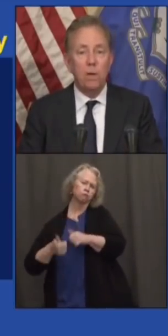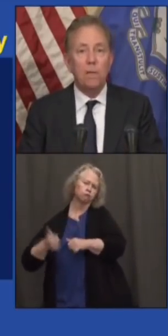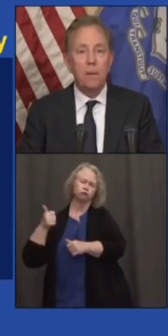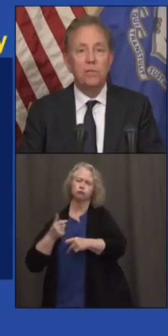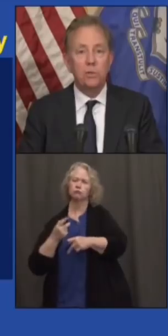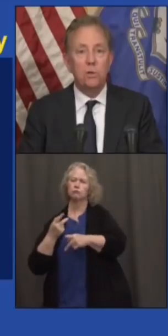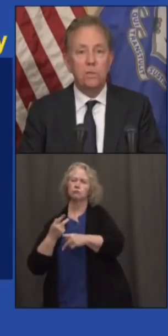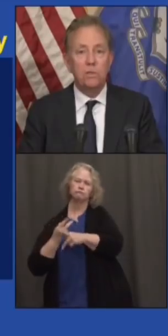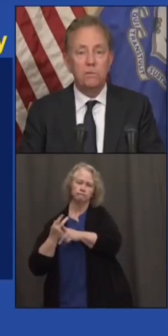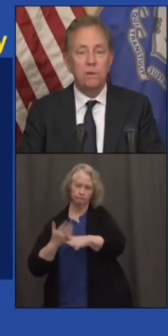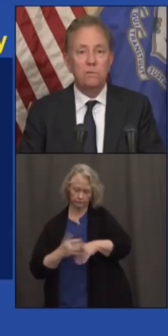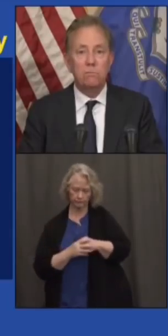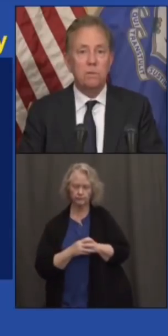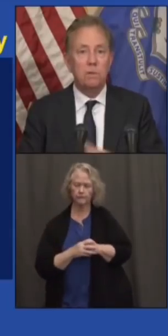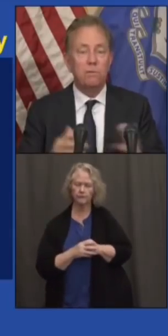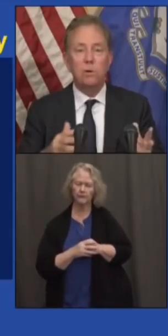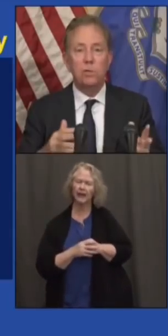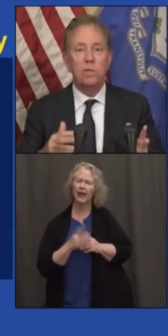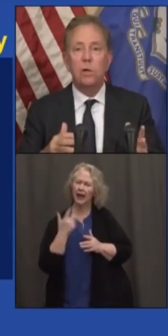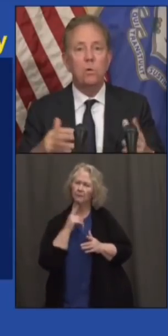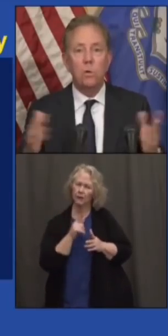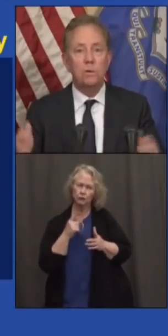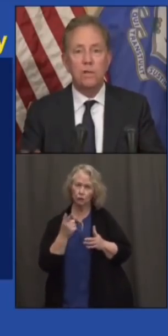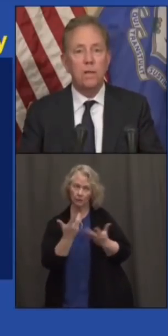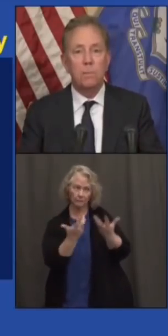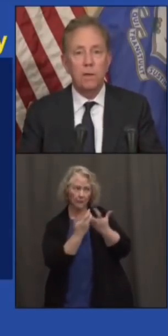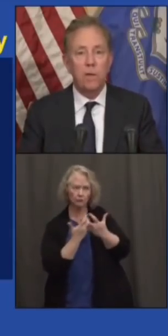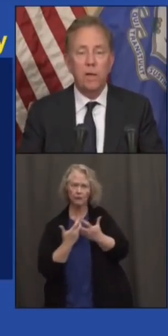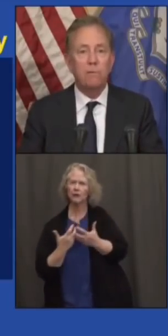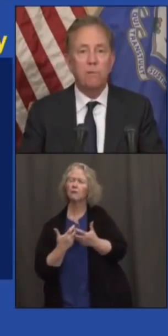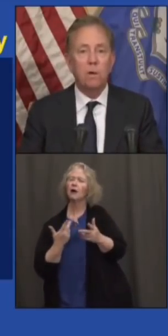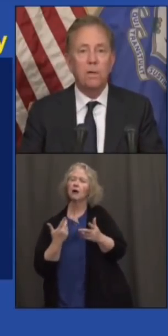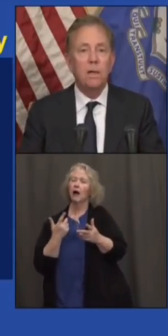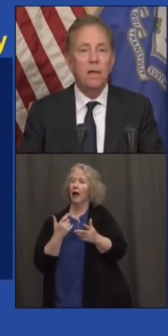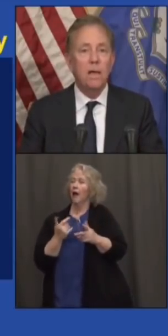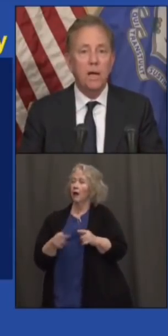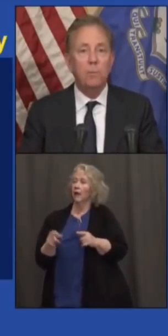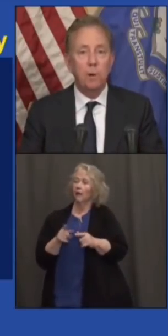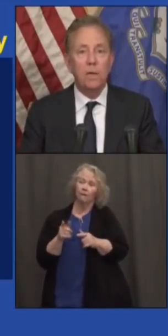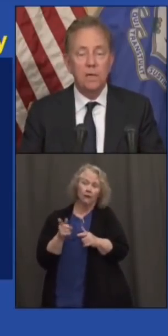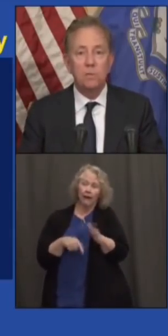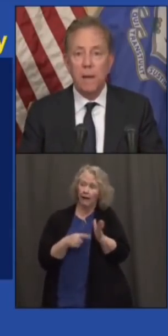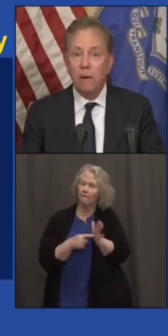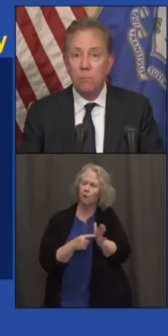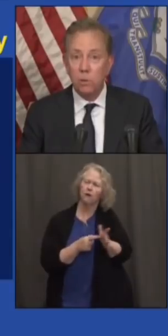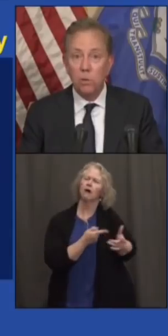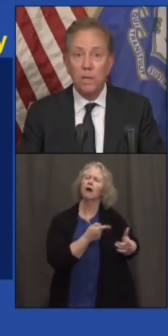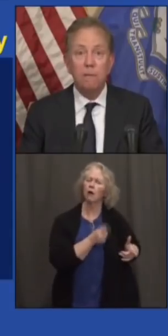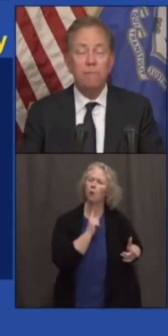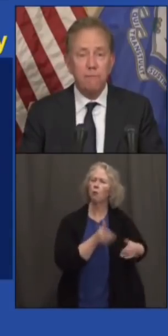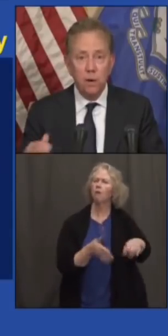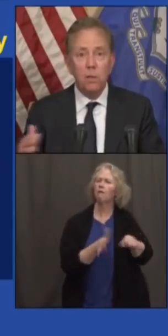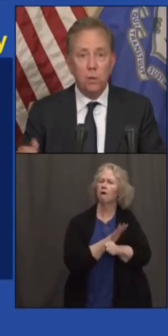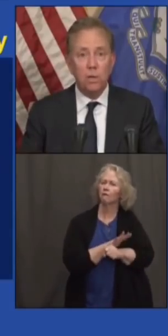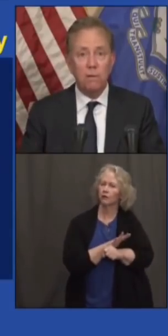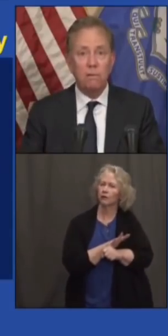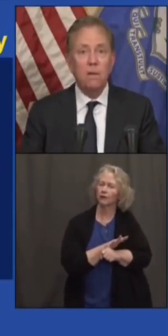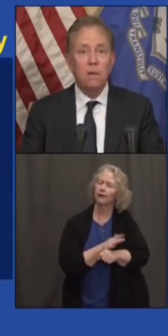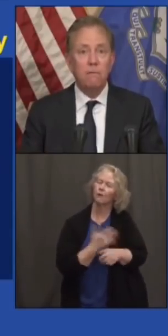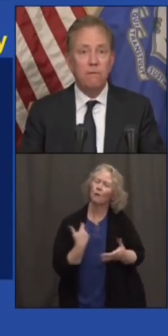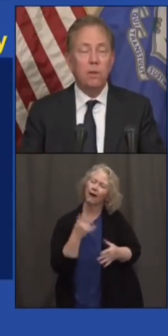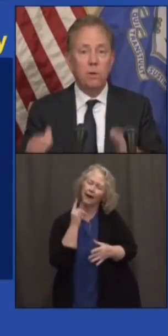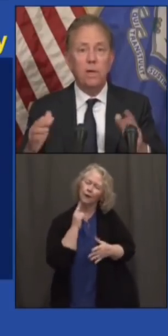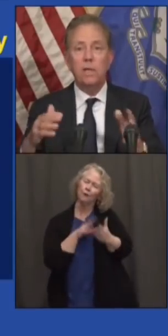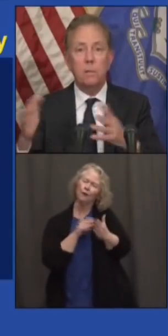we can really make sure it's of, you know, virtually no cost to anybody who can't afford it and help our kids back with learning. Fun learning.